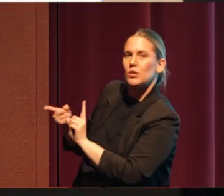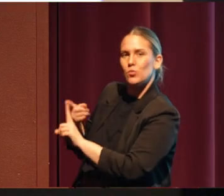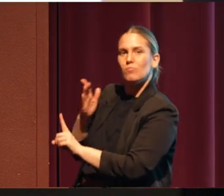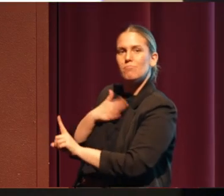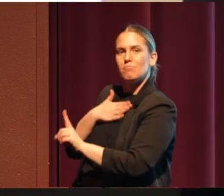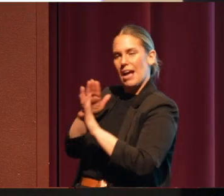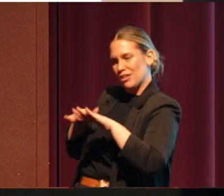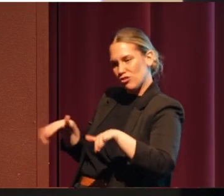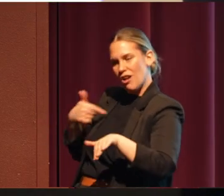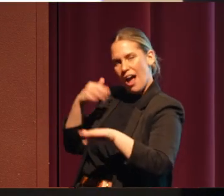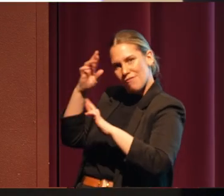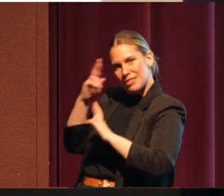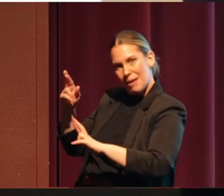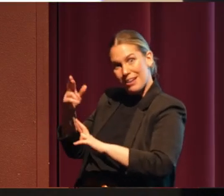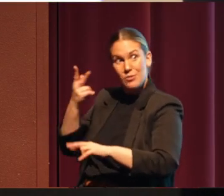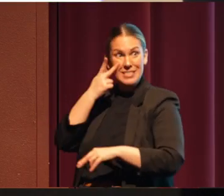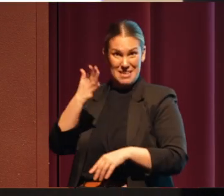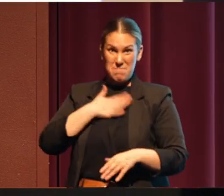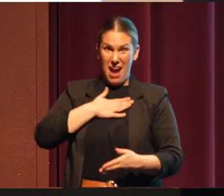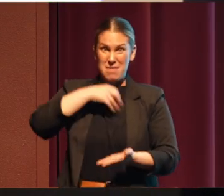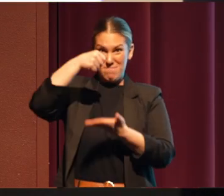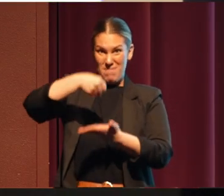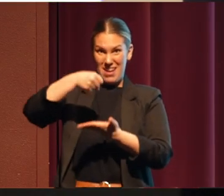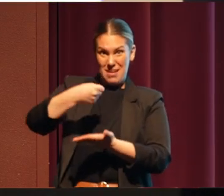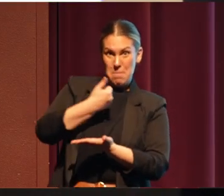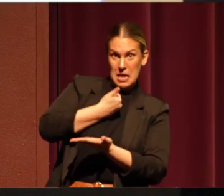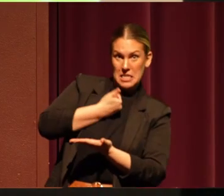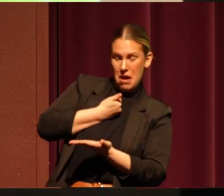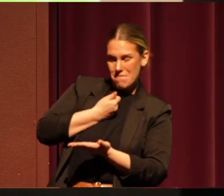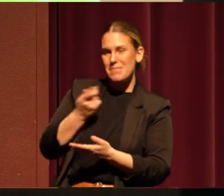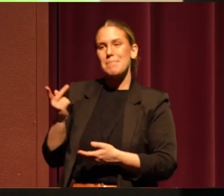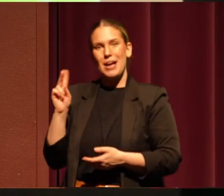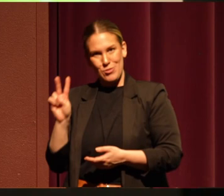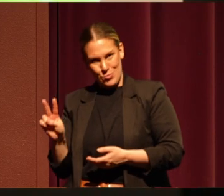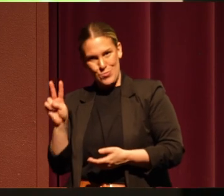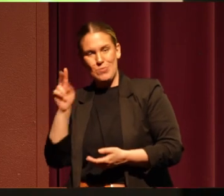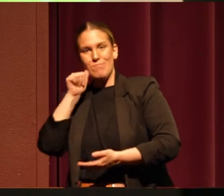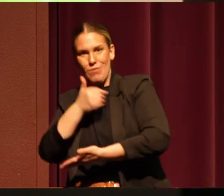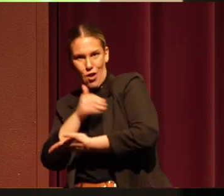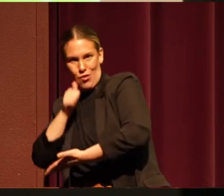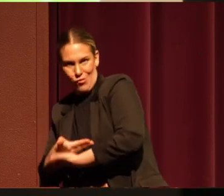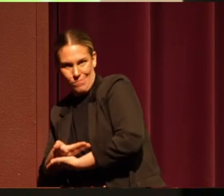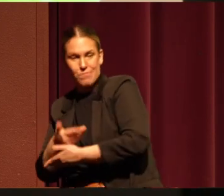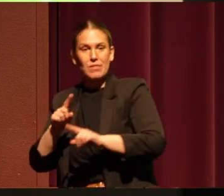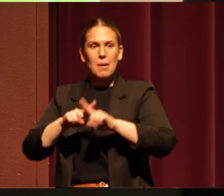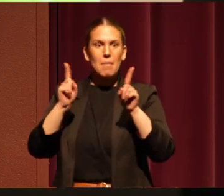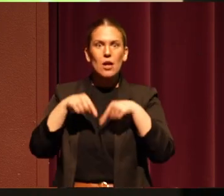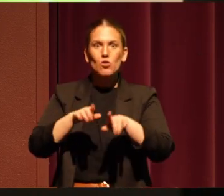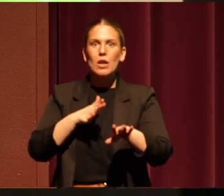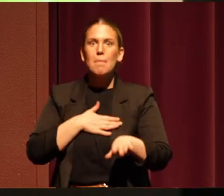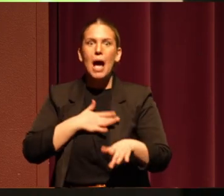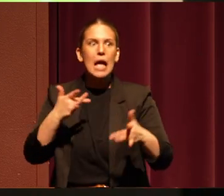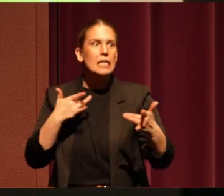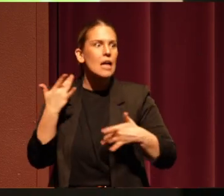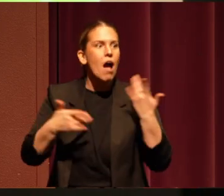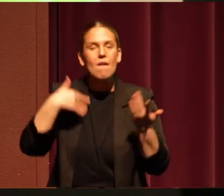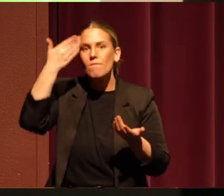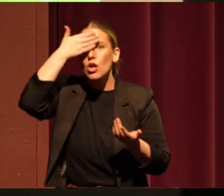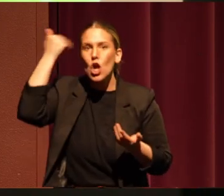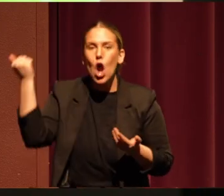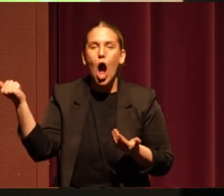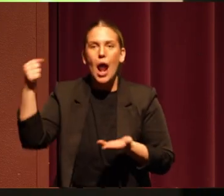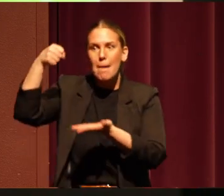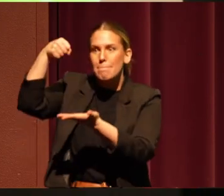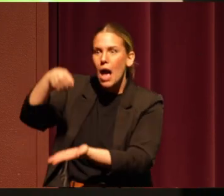And as you can see, I have a bucket for myself and my two little girls. But in my excitement, I forgot to get a bucket for my dad.